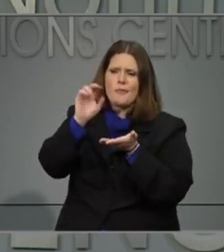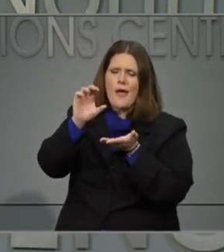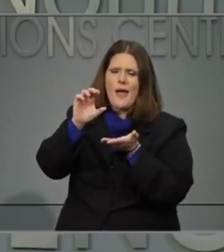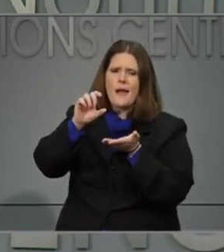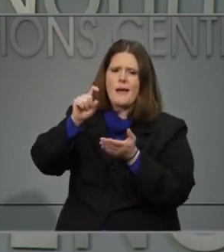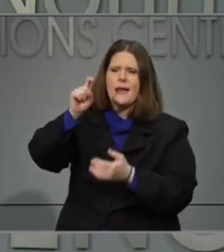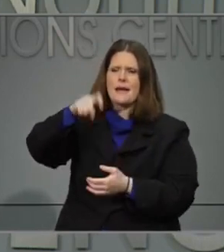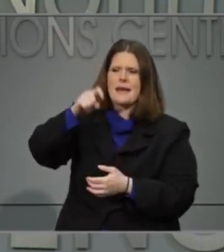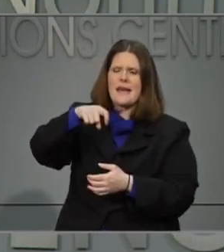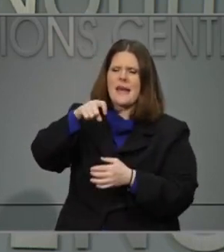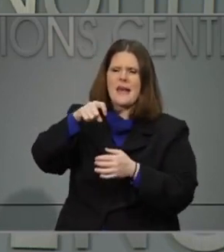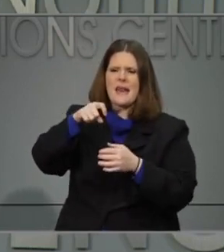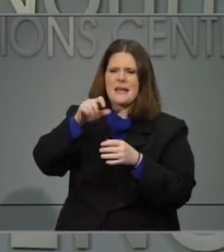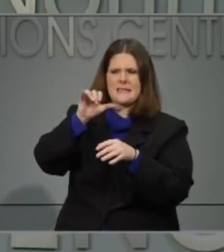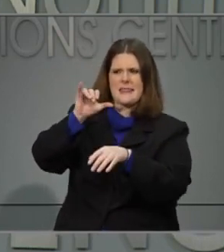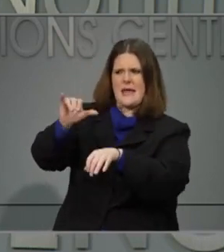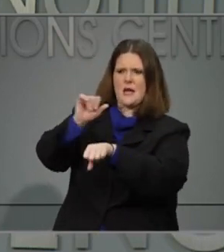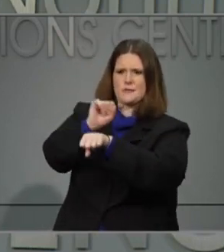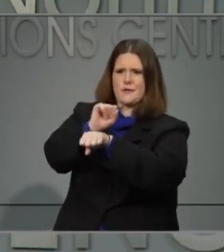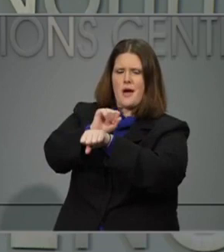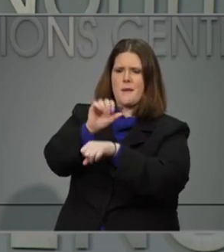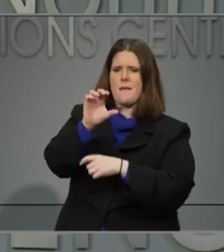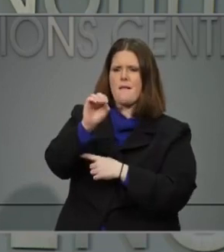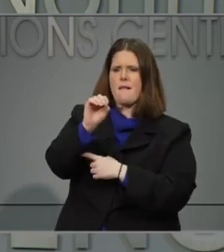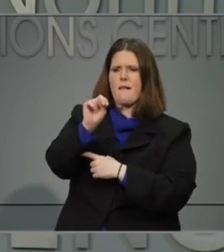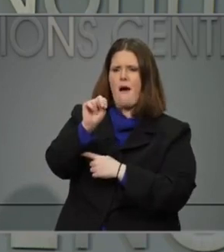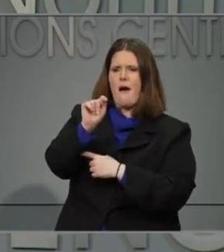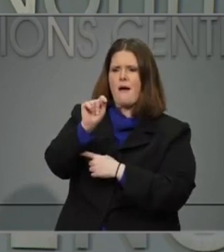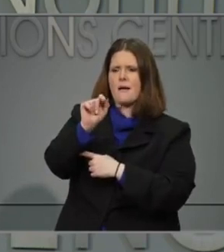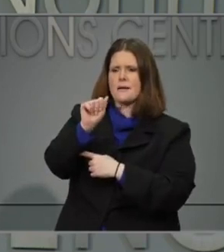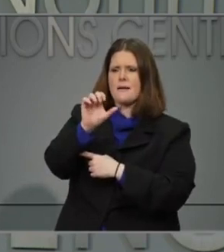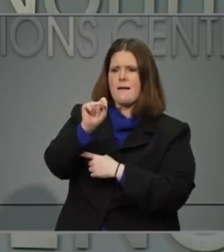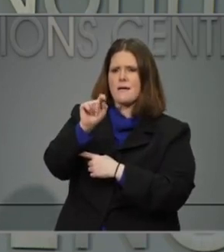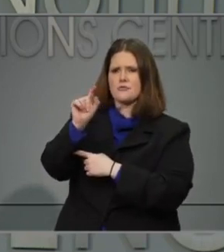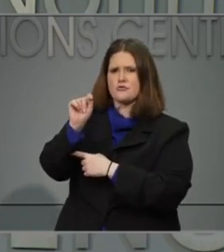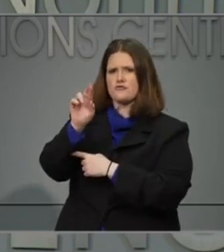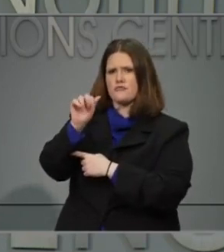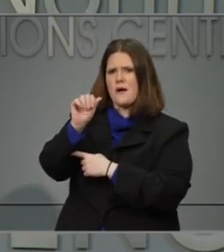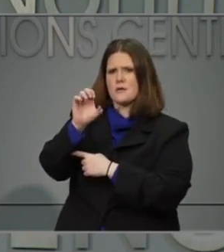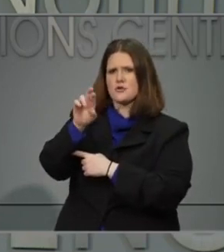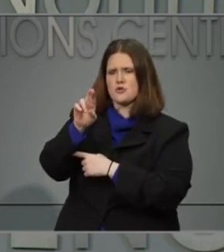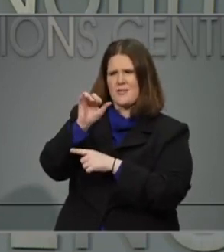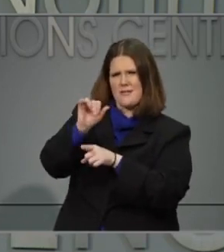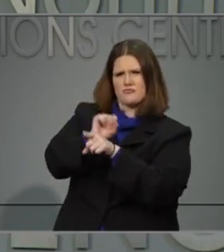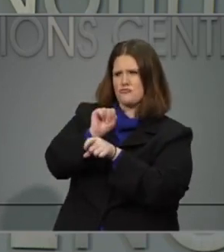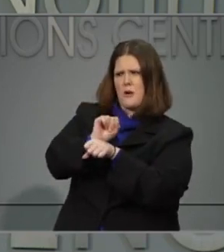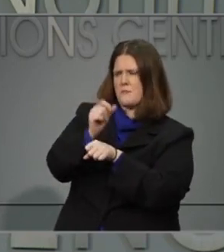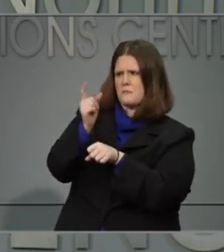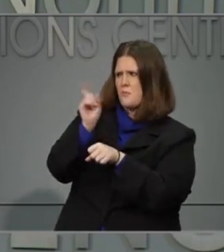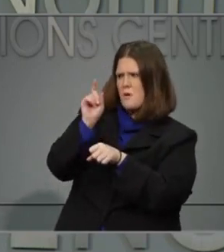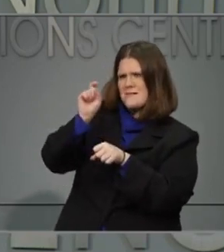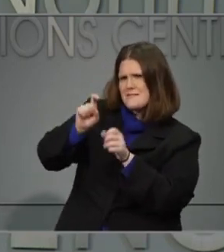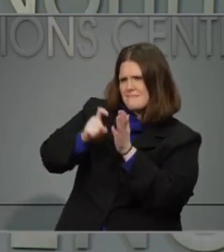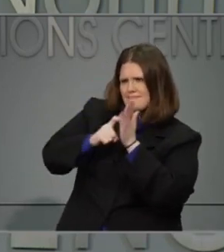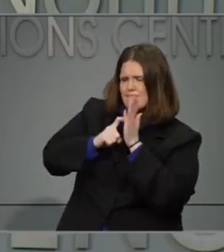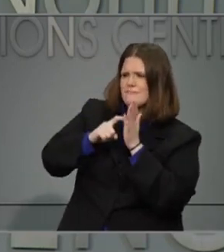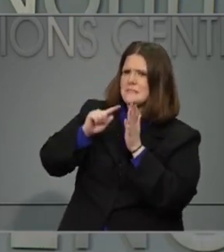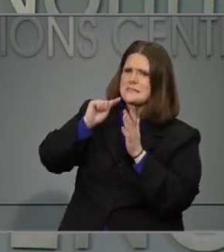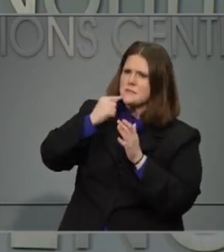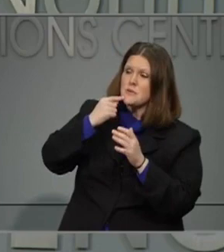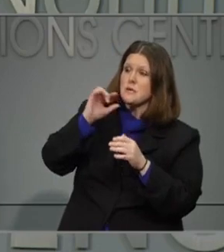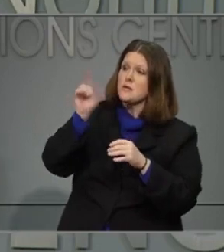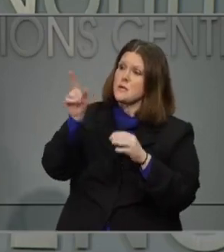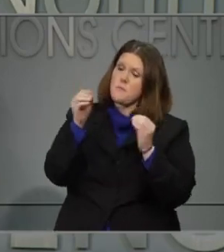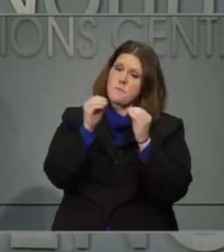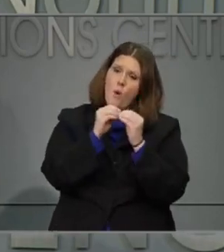contact tracers. I know some counties are saying that they've got enough for the effort up ahead but I'm wondering if there's anything like an urban or rural